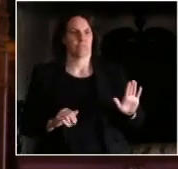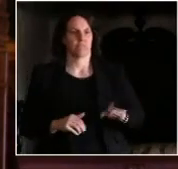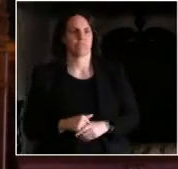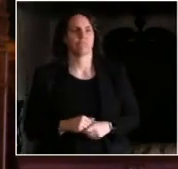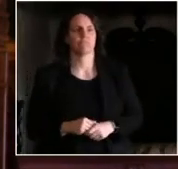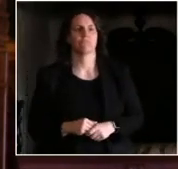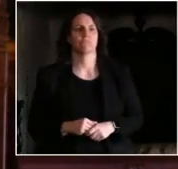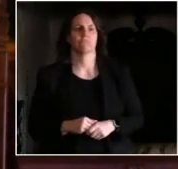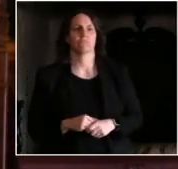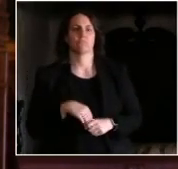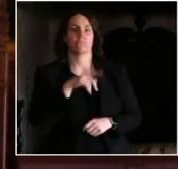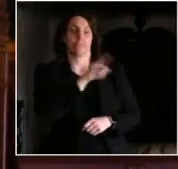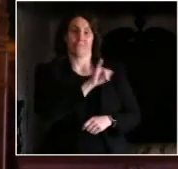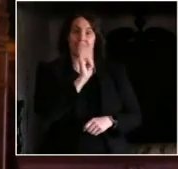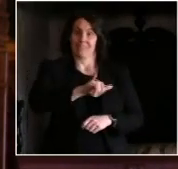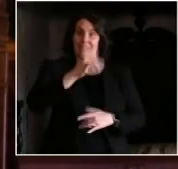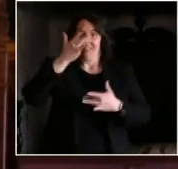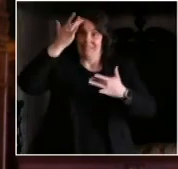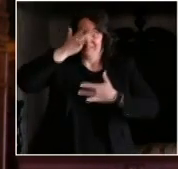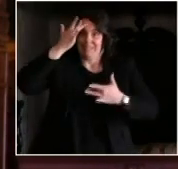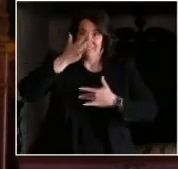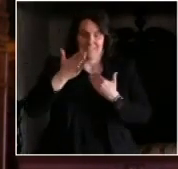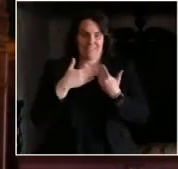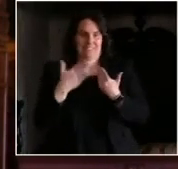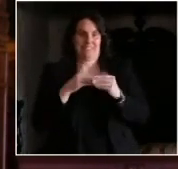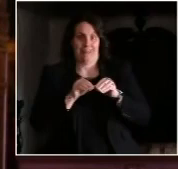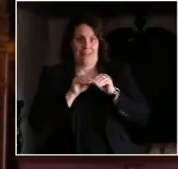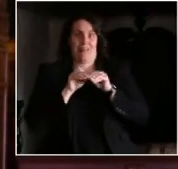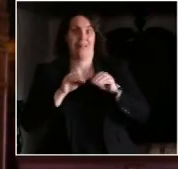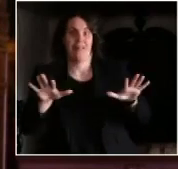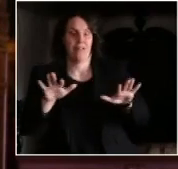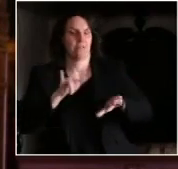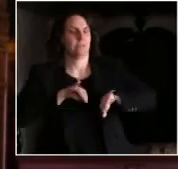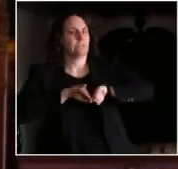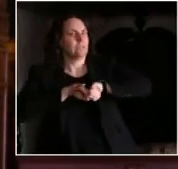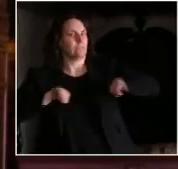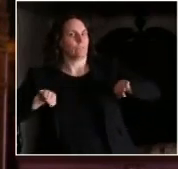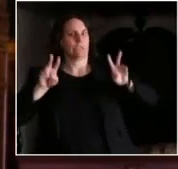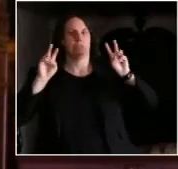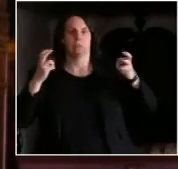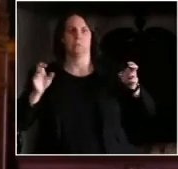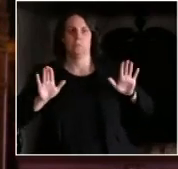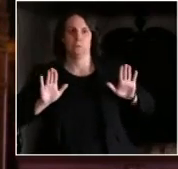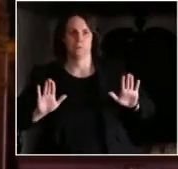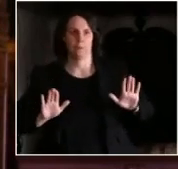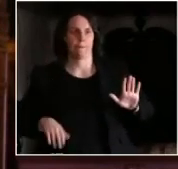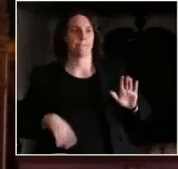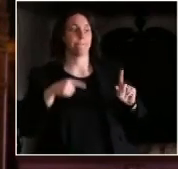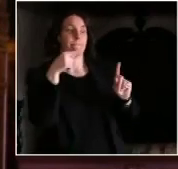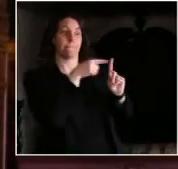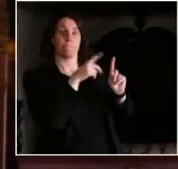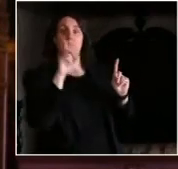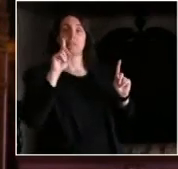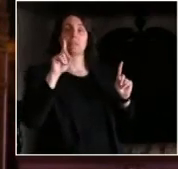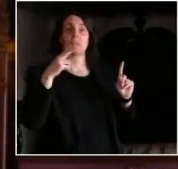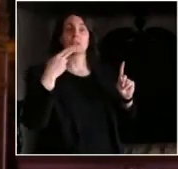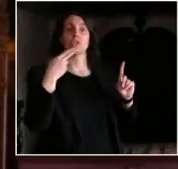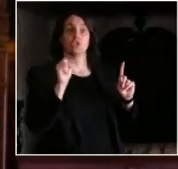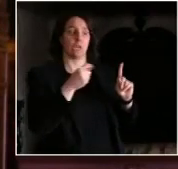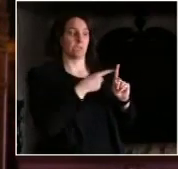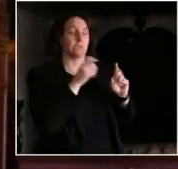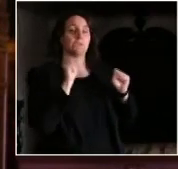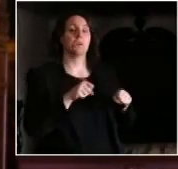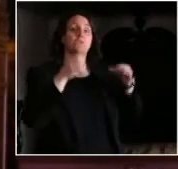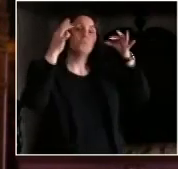so DHS is longstanding authority to be able to, for example, close businesses, close other types of gatherings whenever